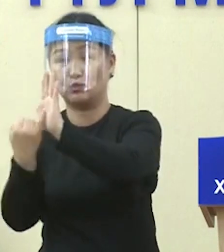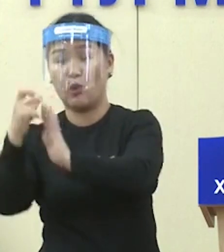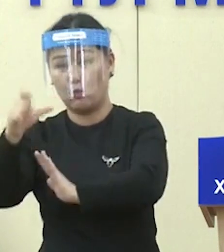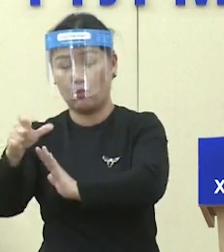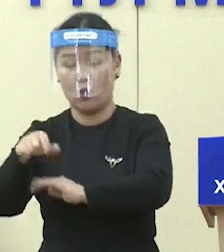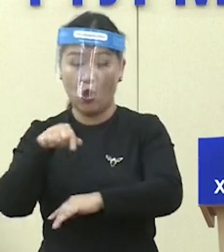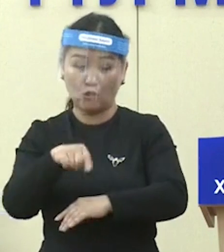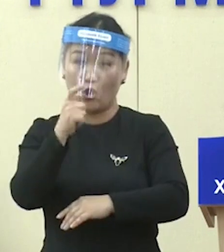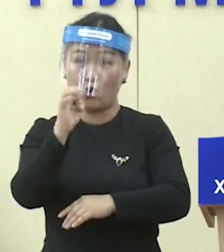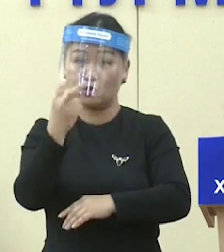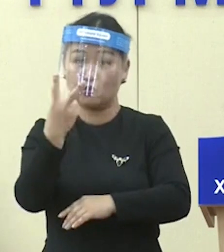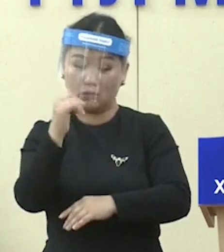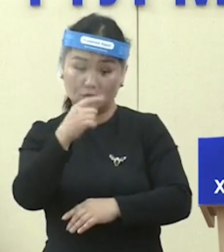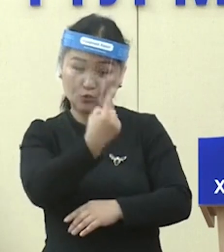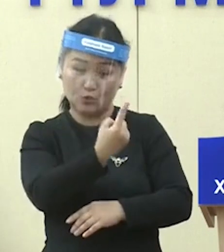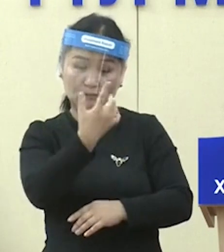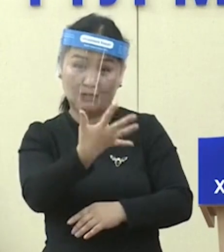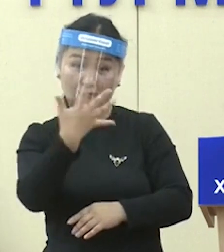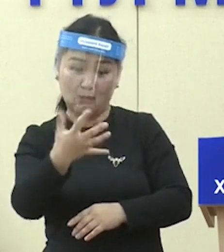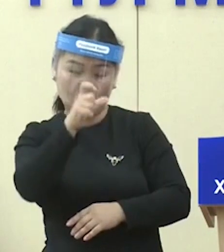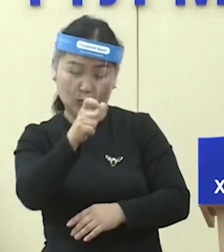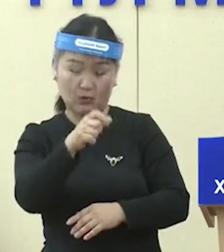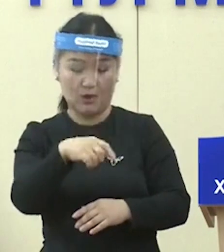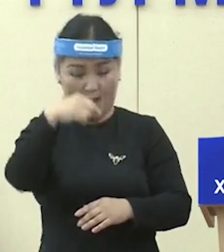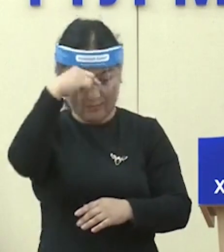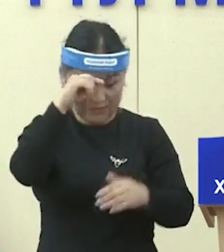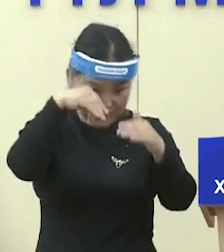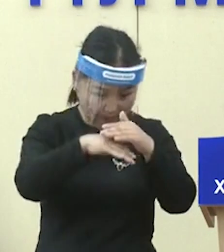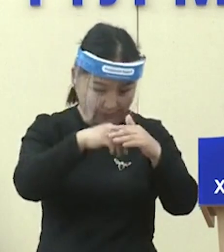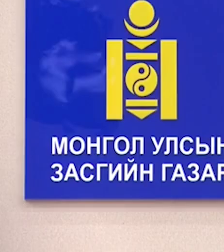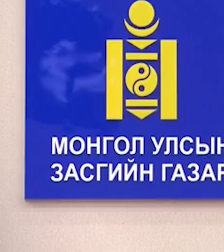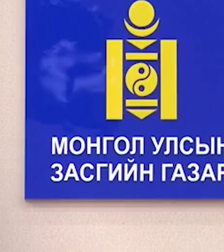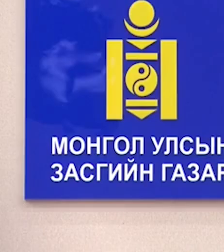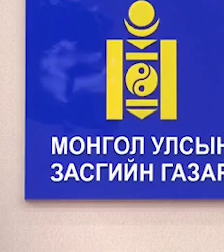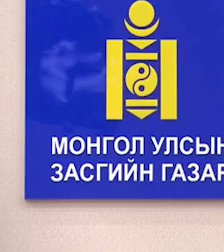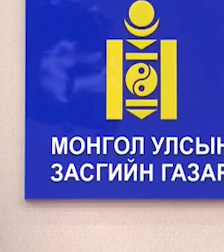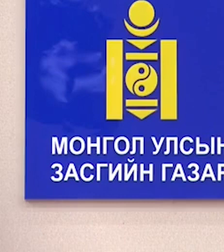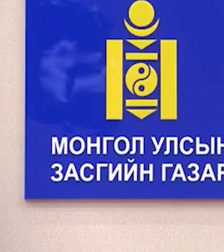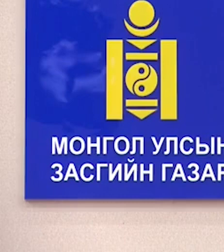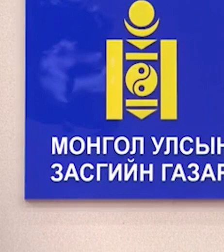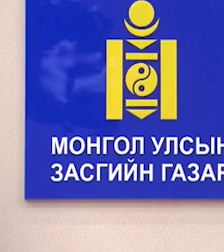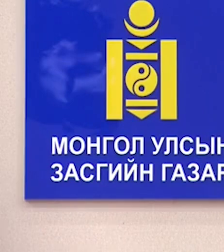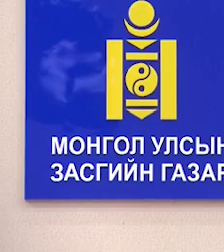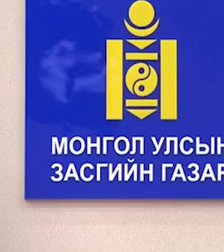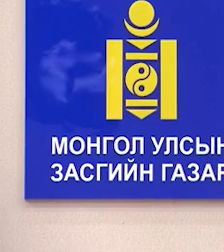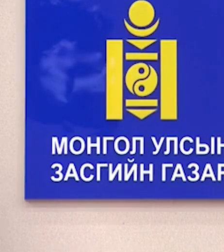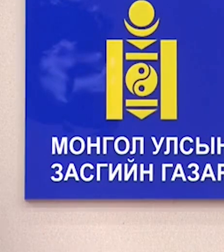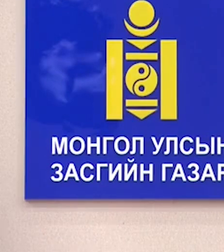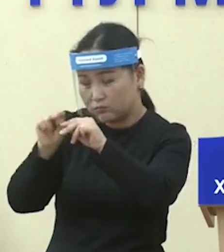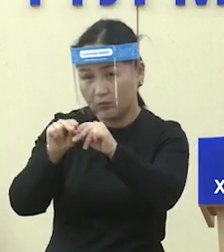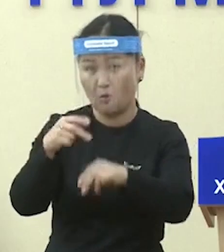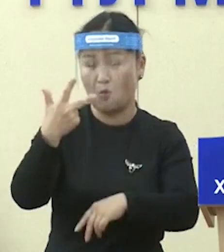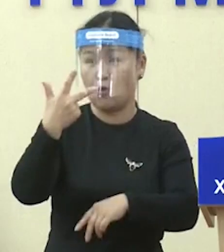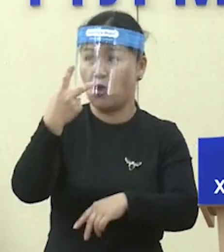brought to the National Center for communicable diseases in Ulaanbaatar for treatment as a result a total of Cova 19